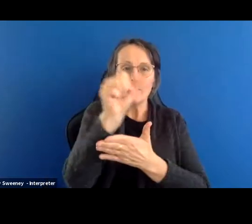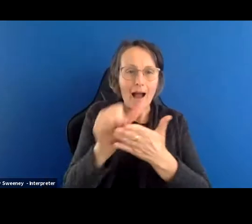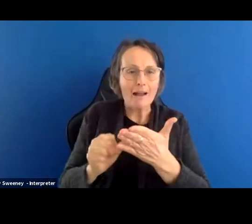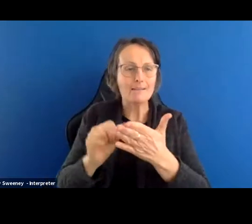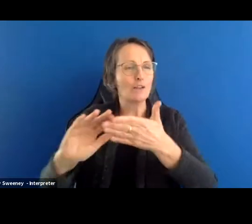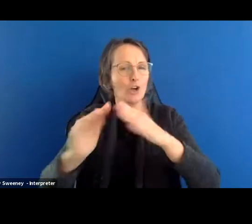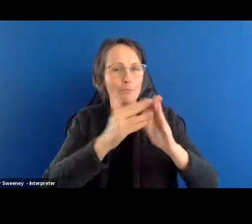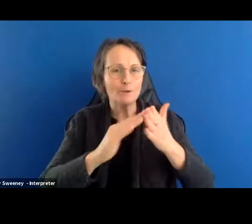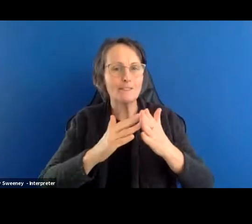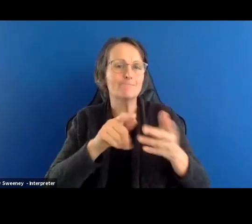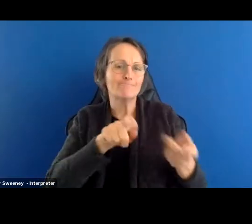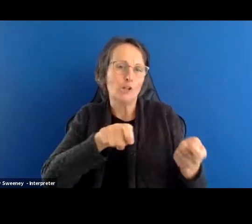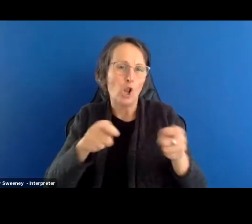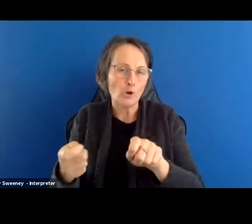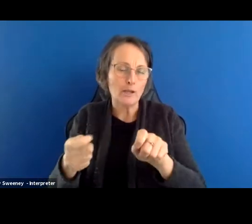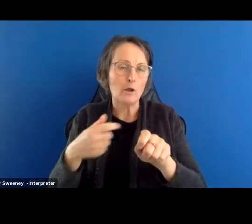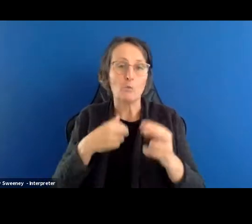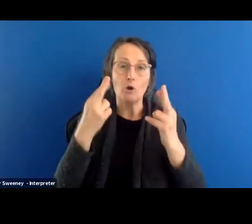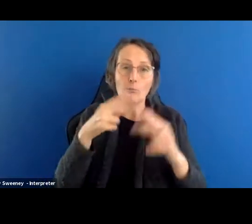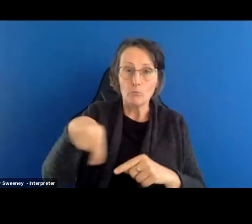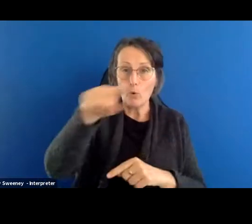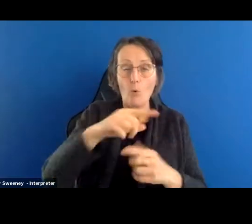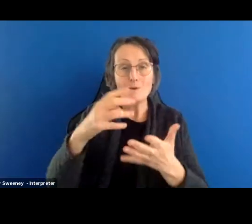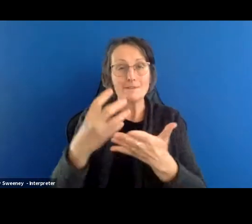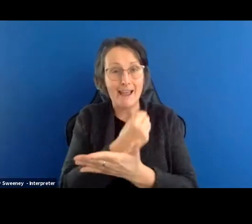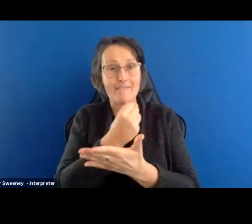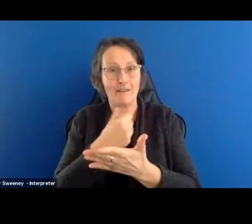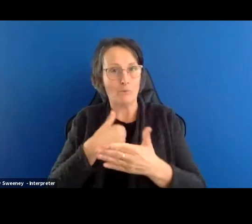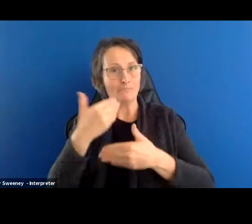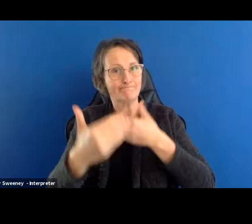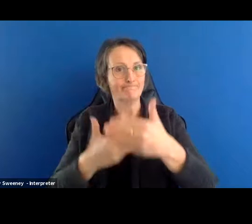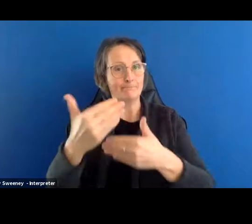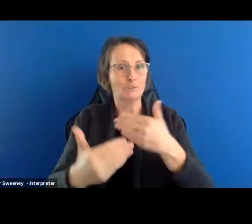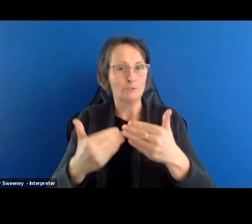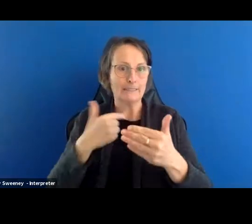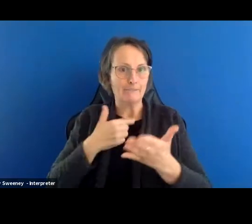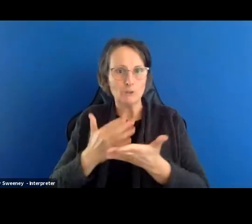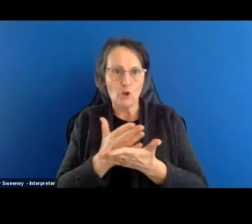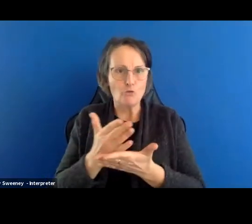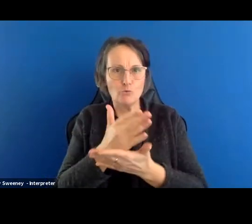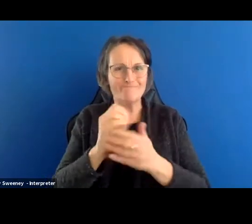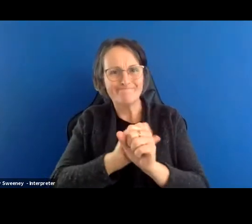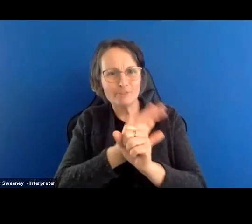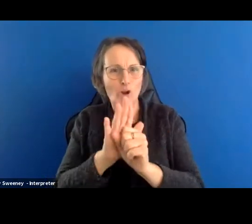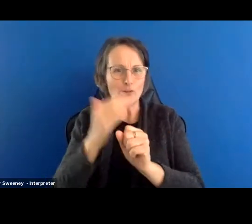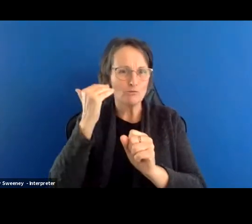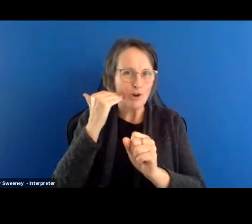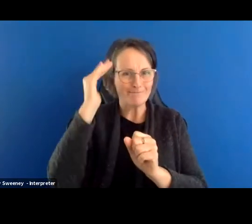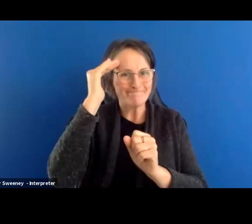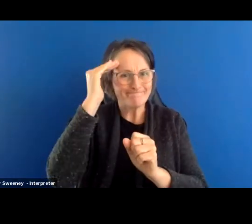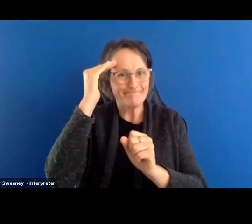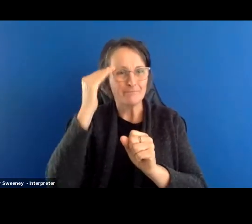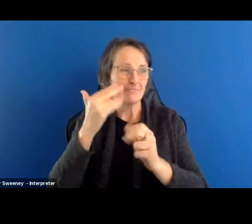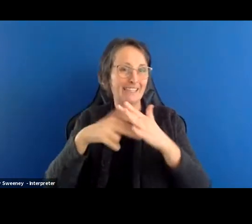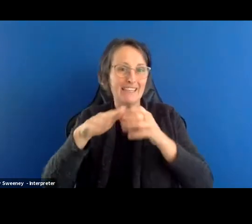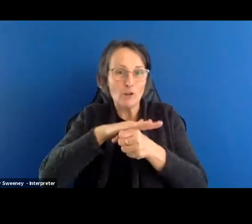RAA hopes everyone can stay safe as we collectively continue to navigate the ongoing challenges of COVID regionally, nationally